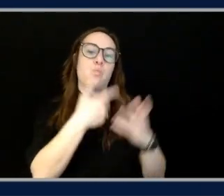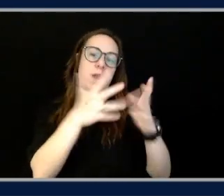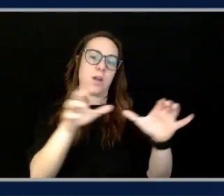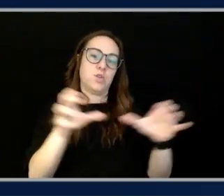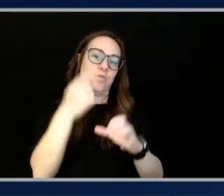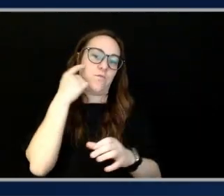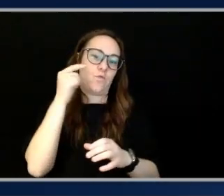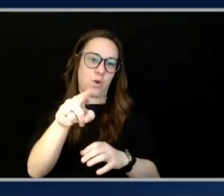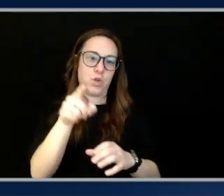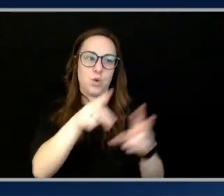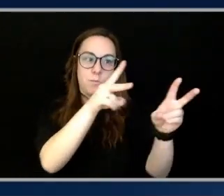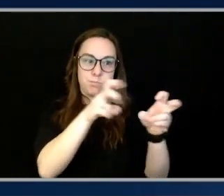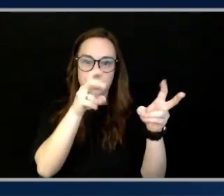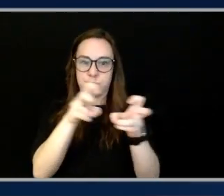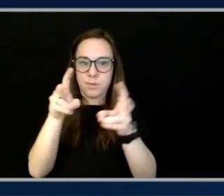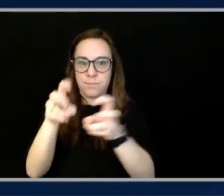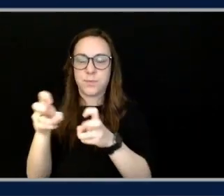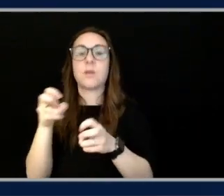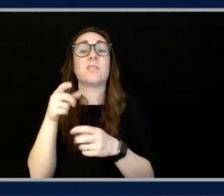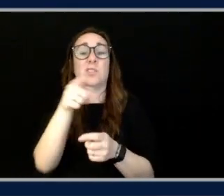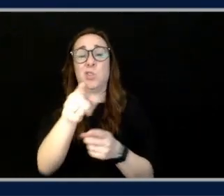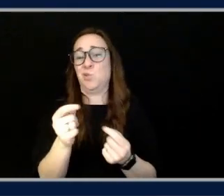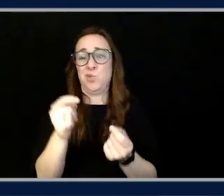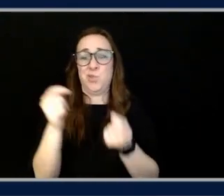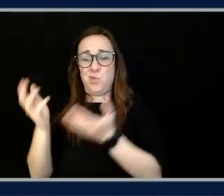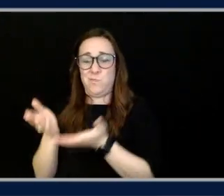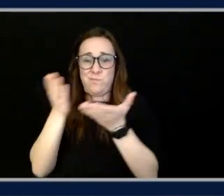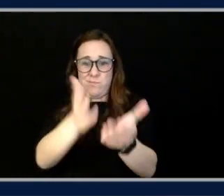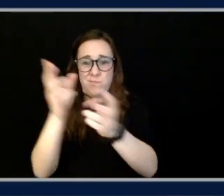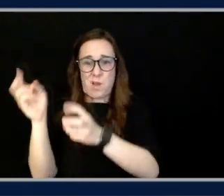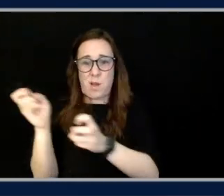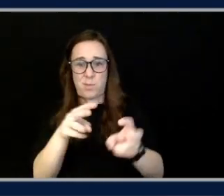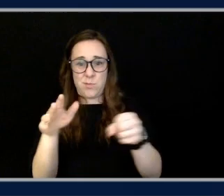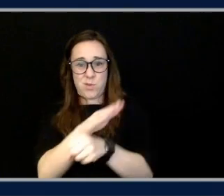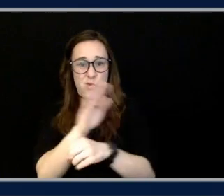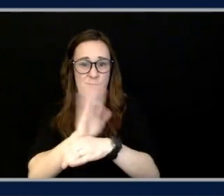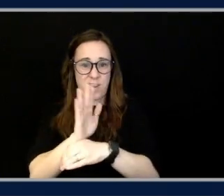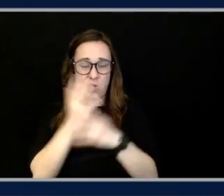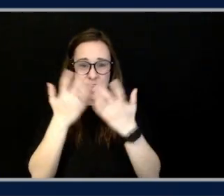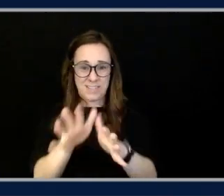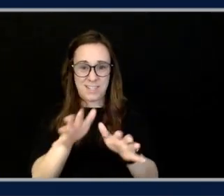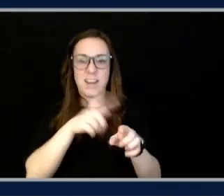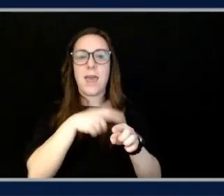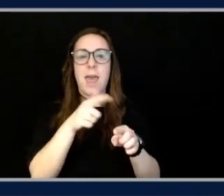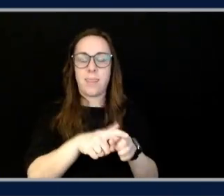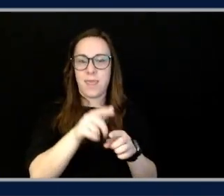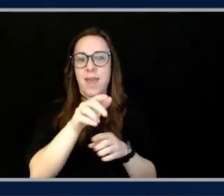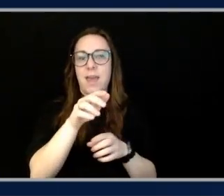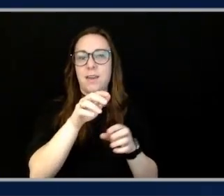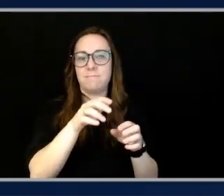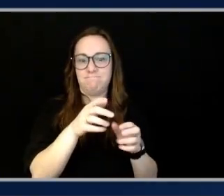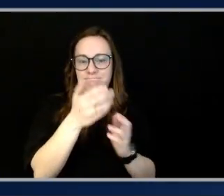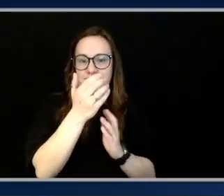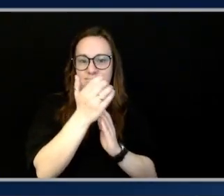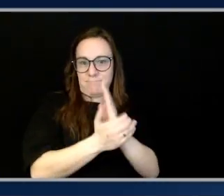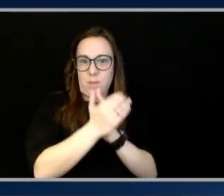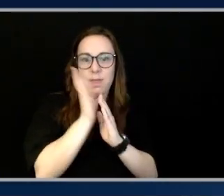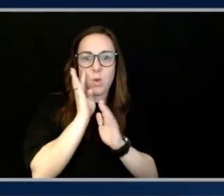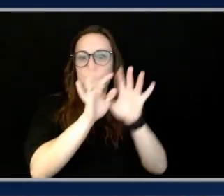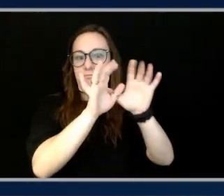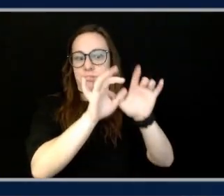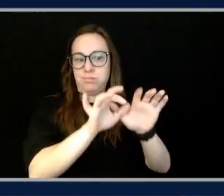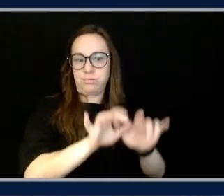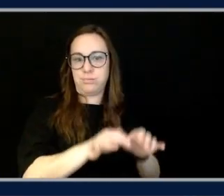essentially just provide the video. That's really cool. You get a nice, good description of what's going on in the actual video. Yeah. There's a developer